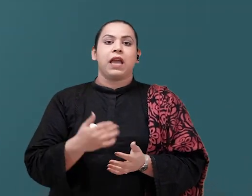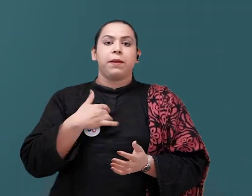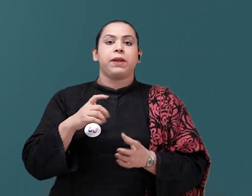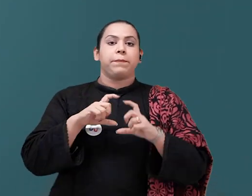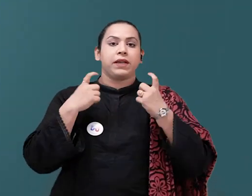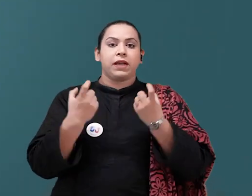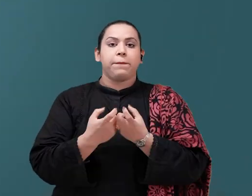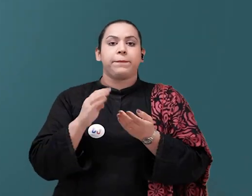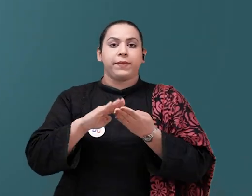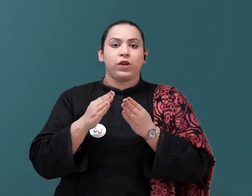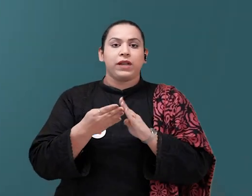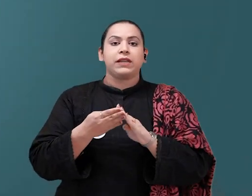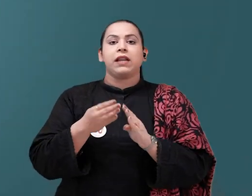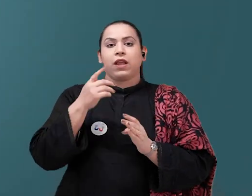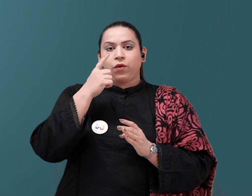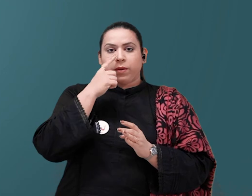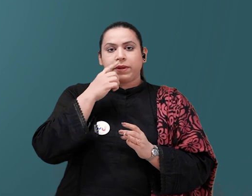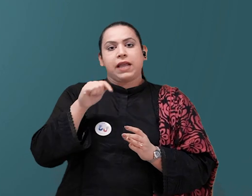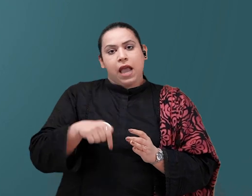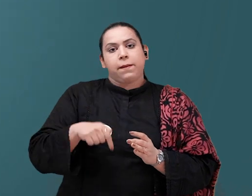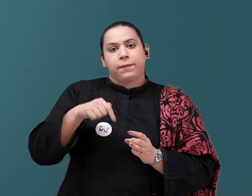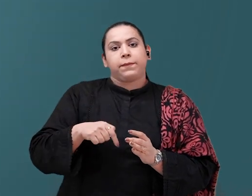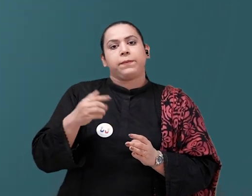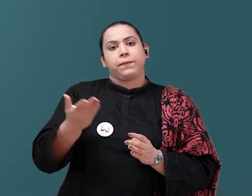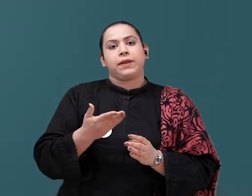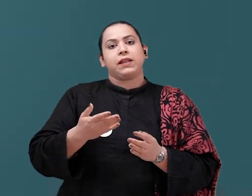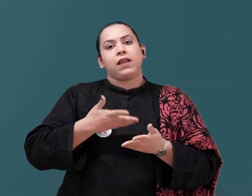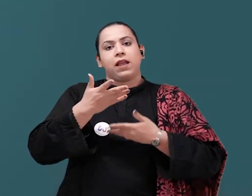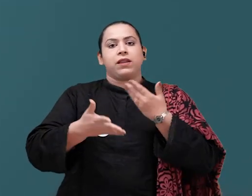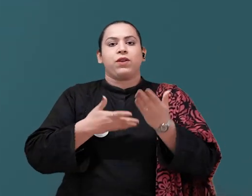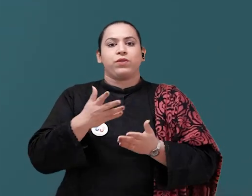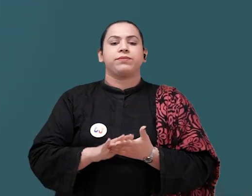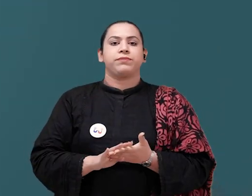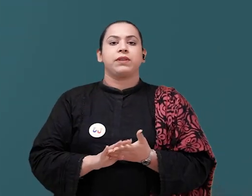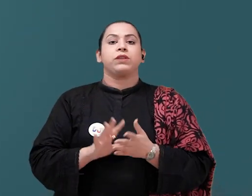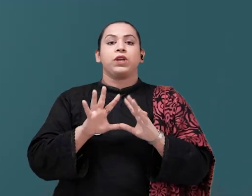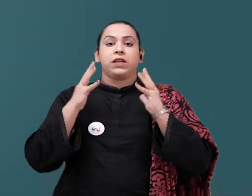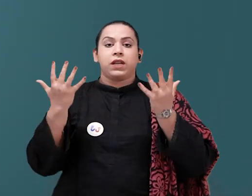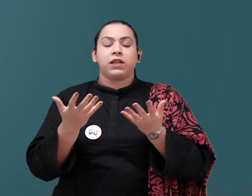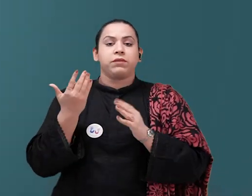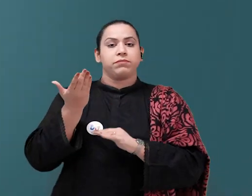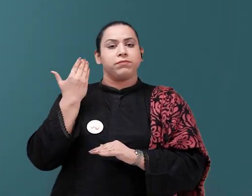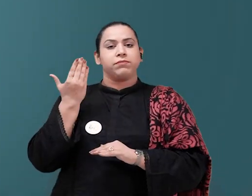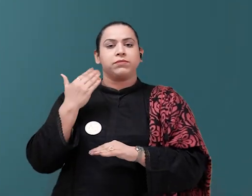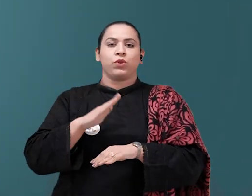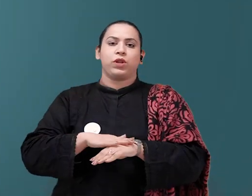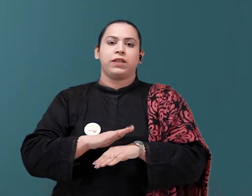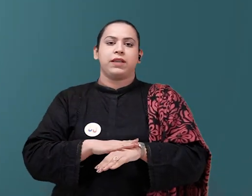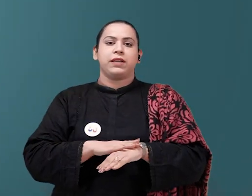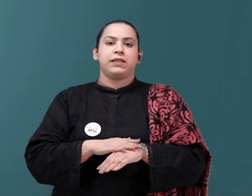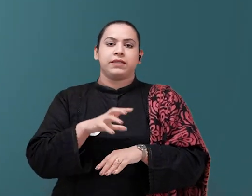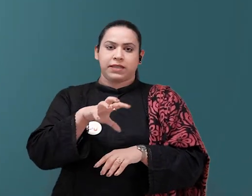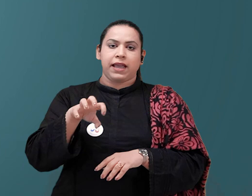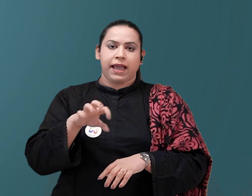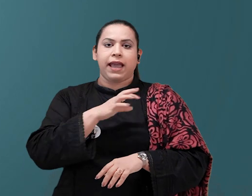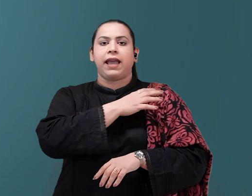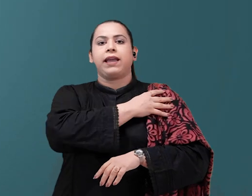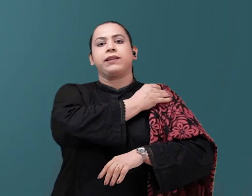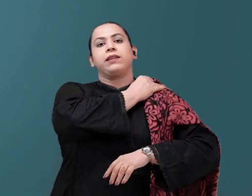But, international titles exist lot. And in Pakistan, there no title players for